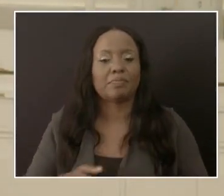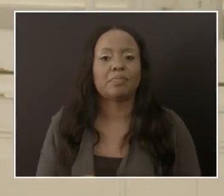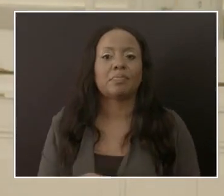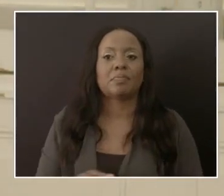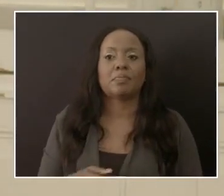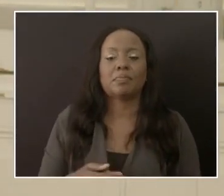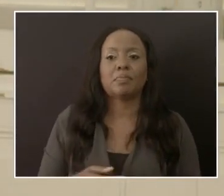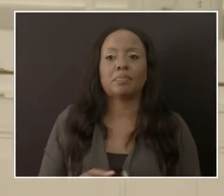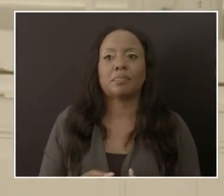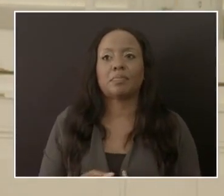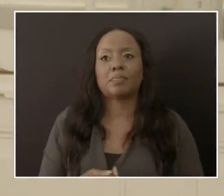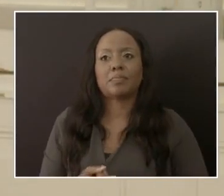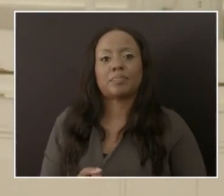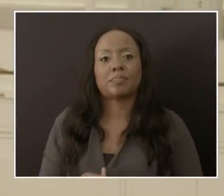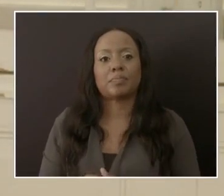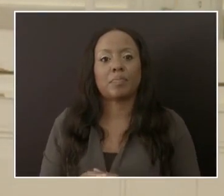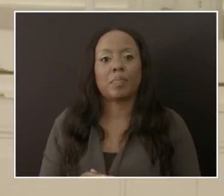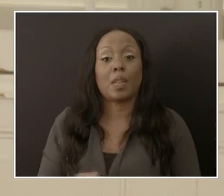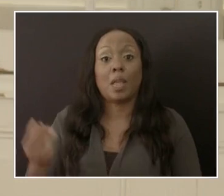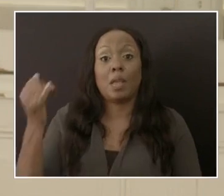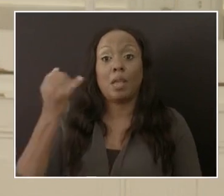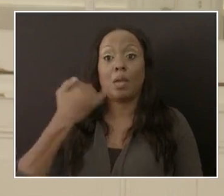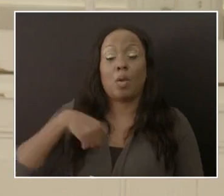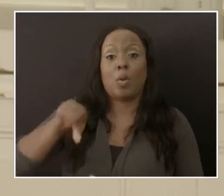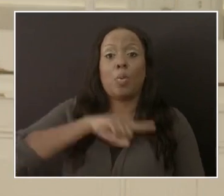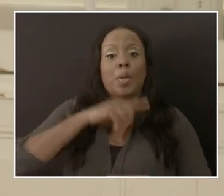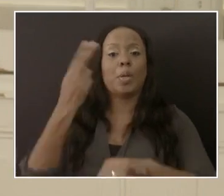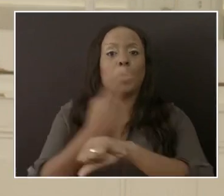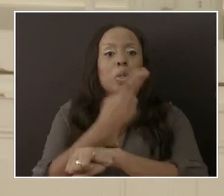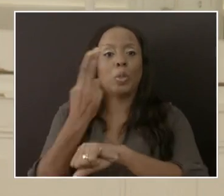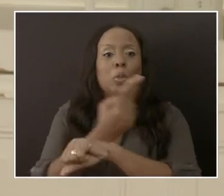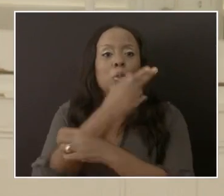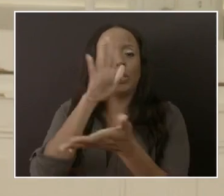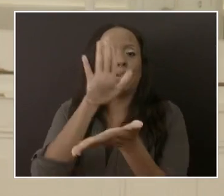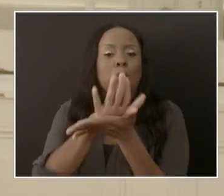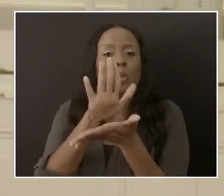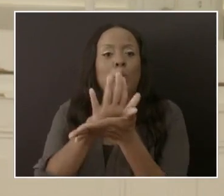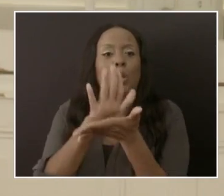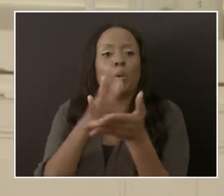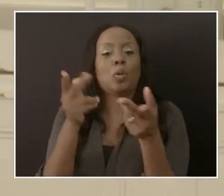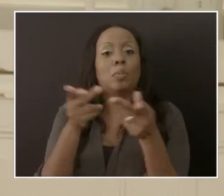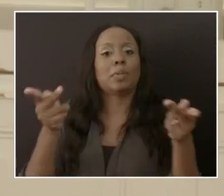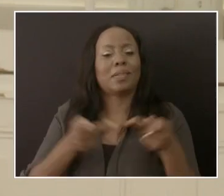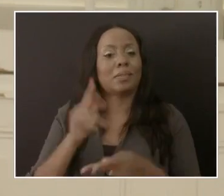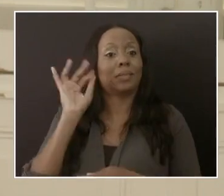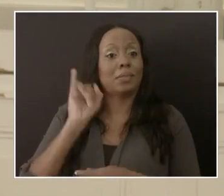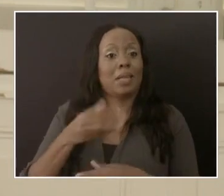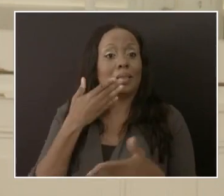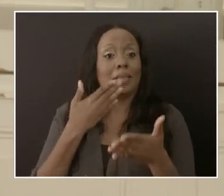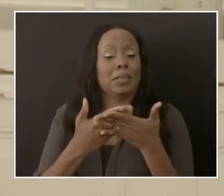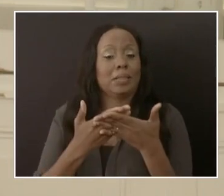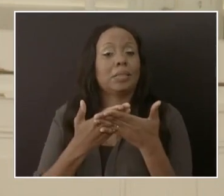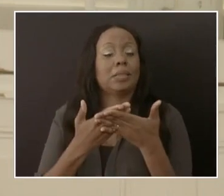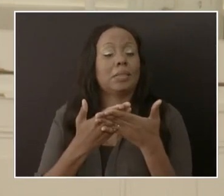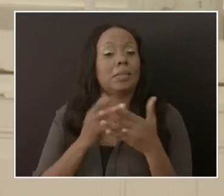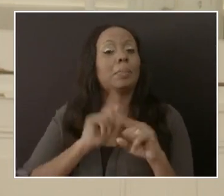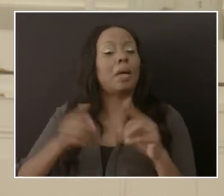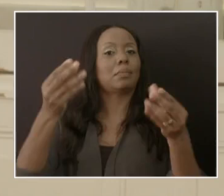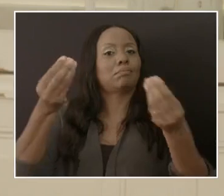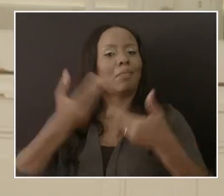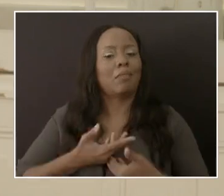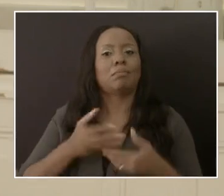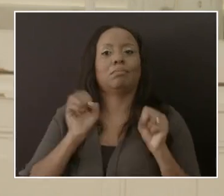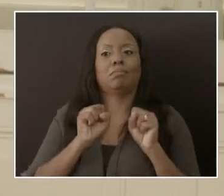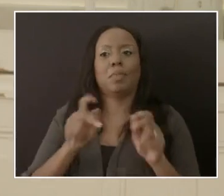Using the facilities of schools has been really a good move because it gave us the opportunity